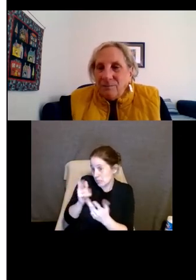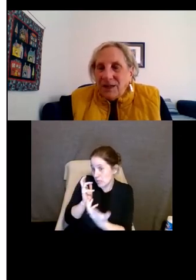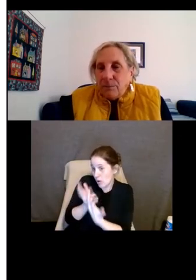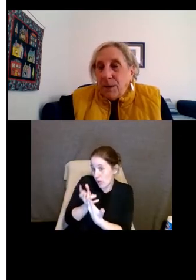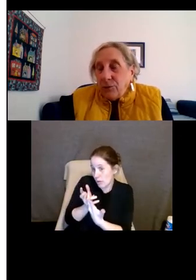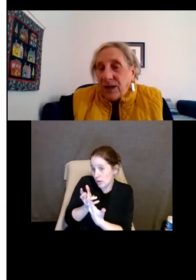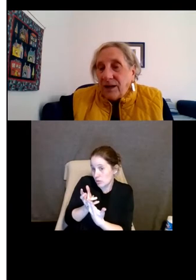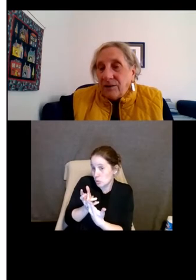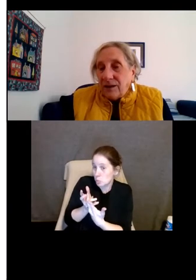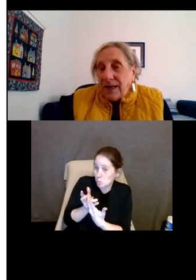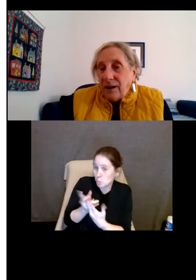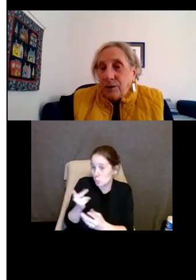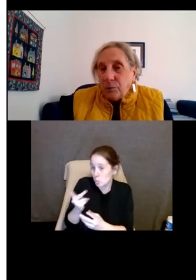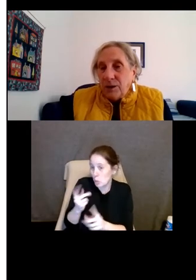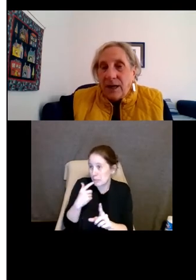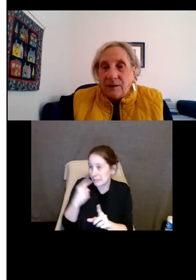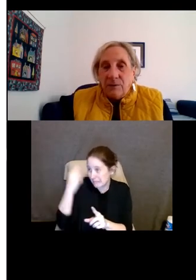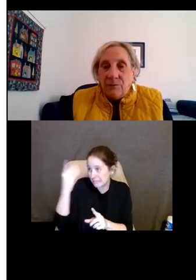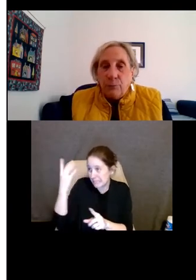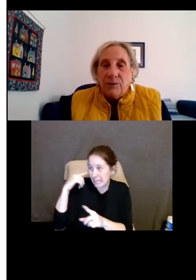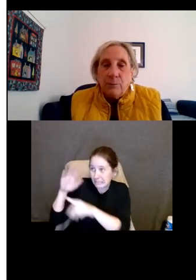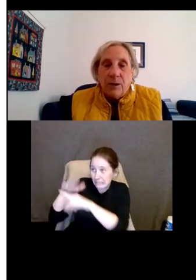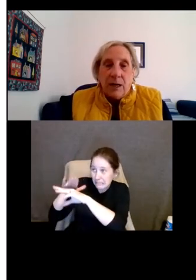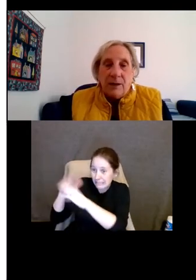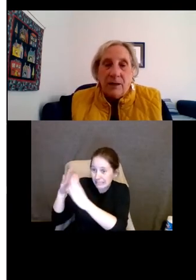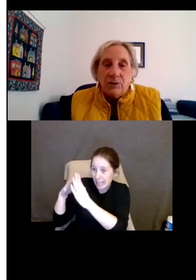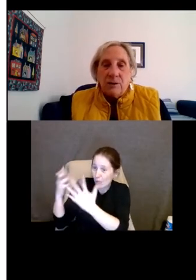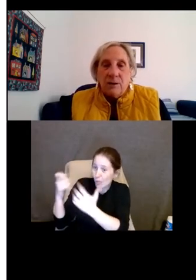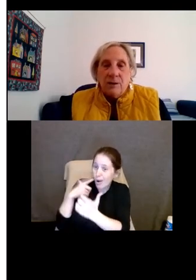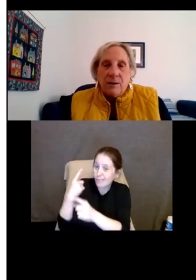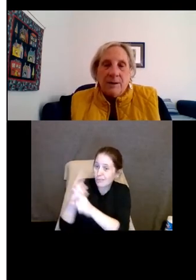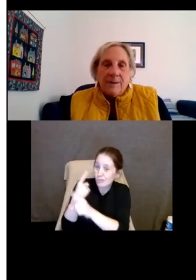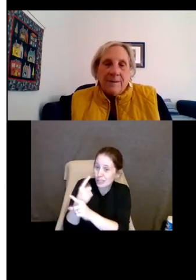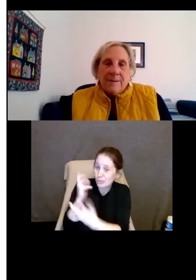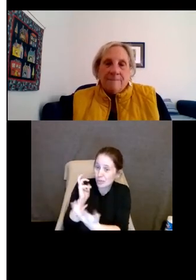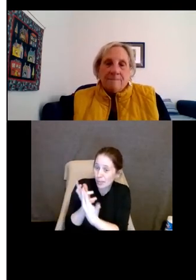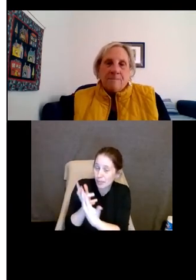And then, but they're both saying to the town, we'd like to have a reasonable accommodation.